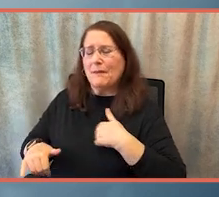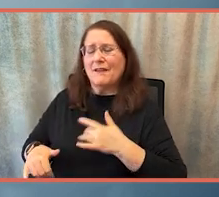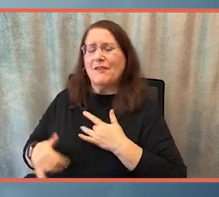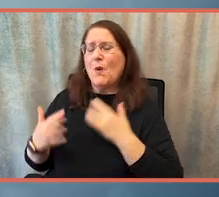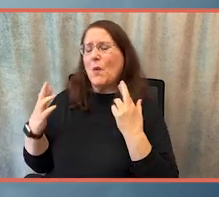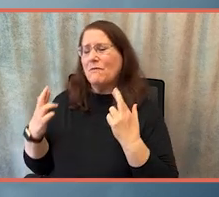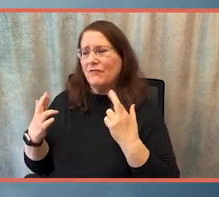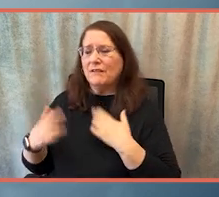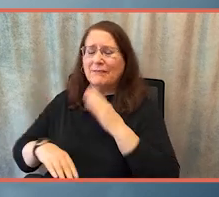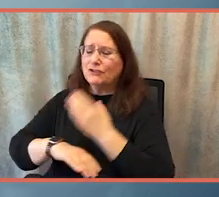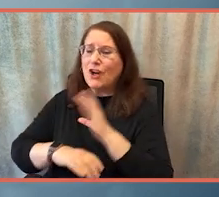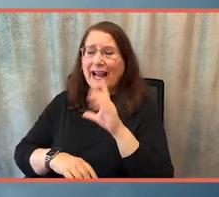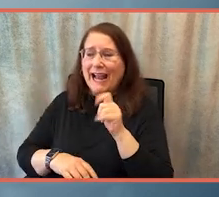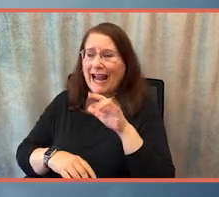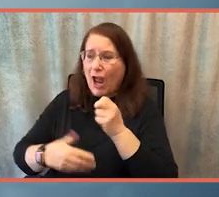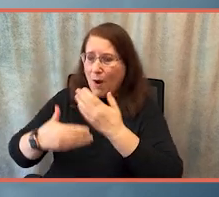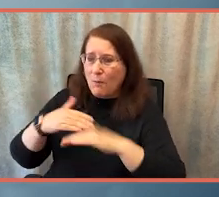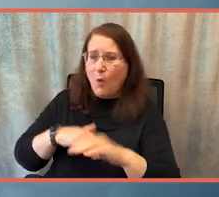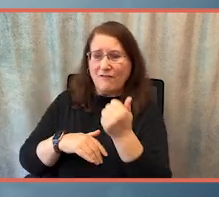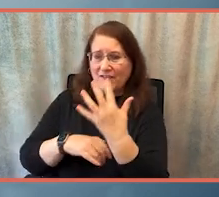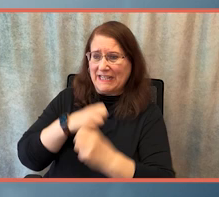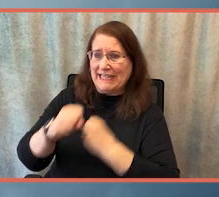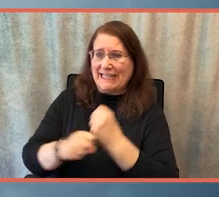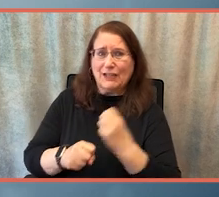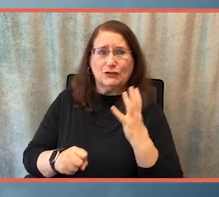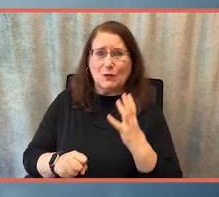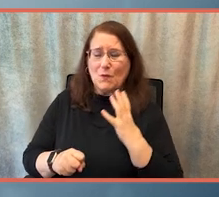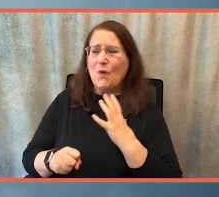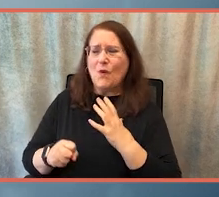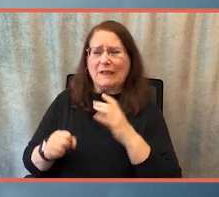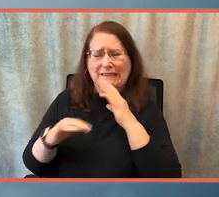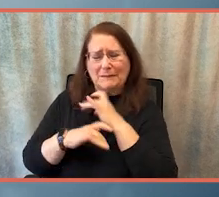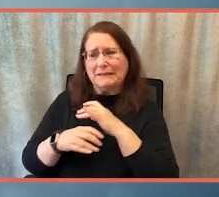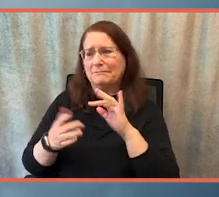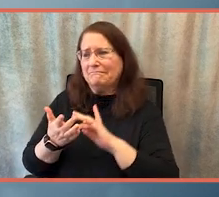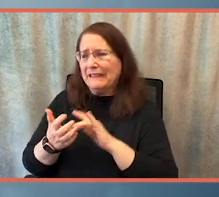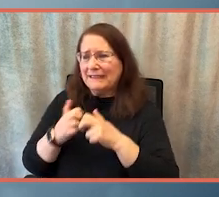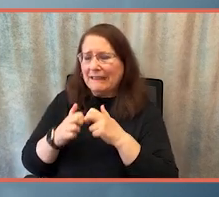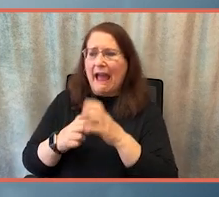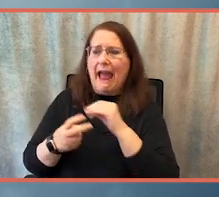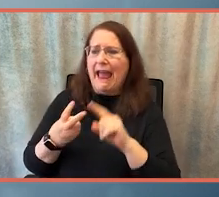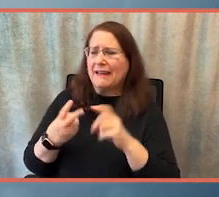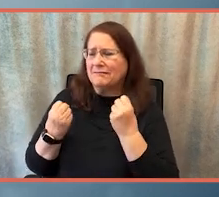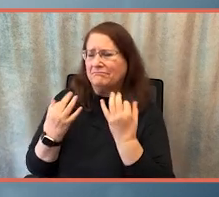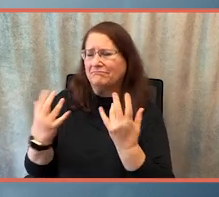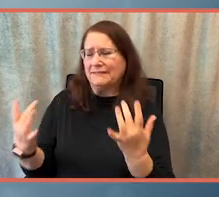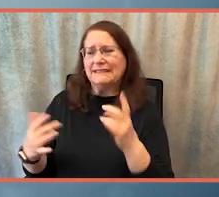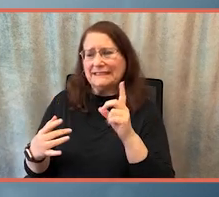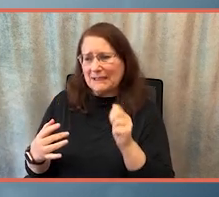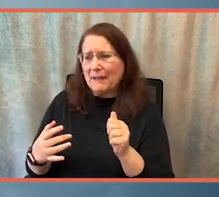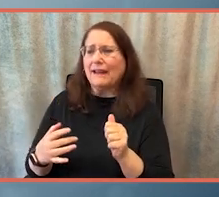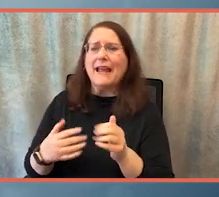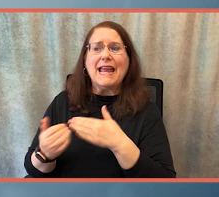daughter Claire was born 15 years ago with complex medical needs and multiple disabilities, even with two pretty good